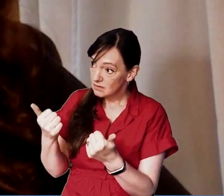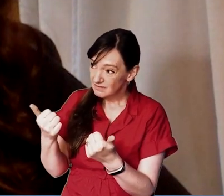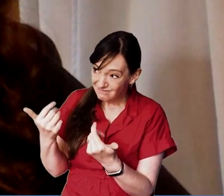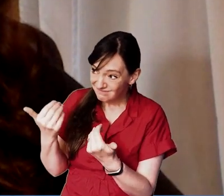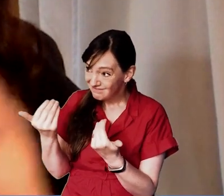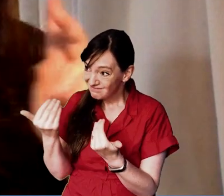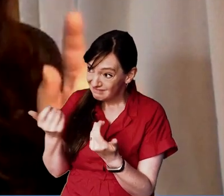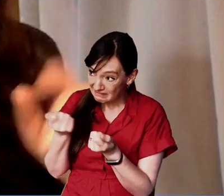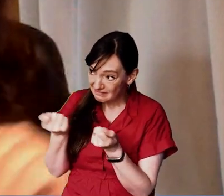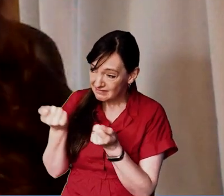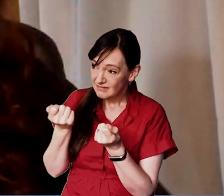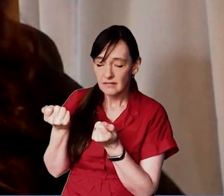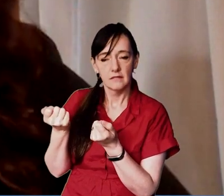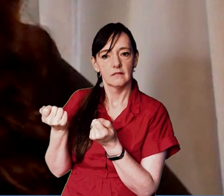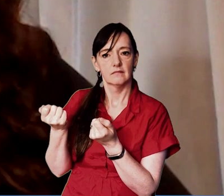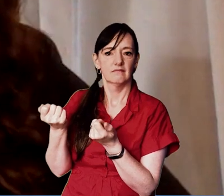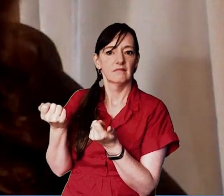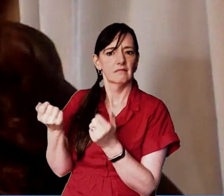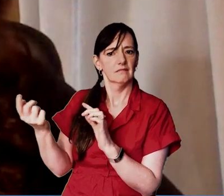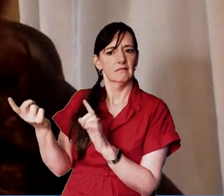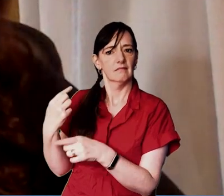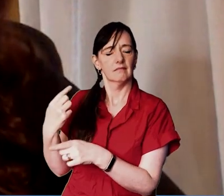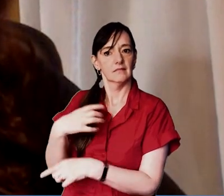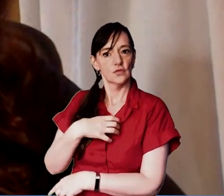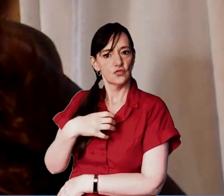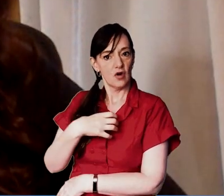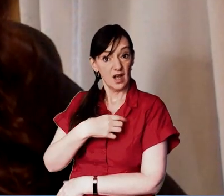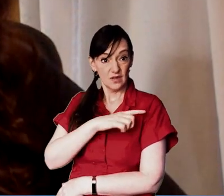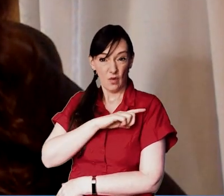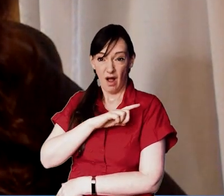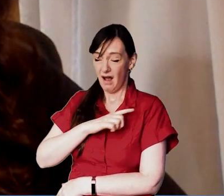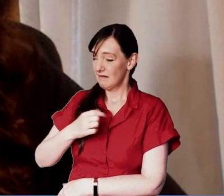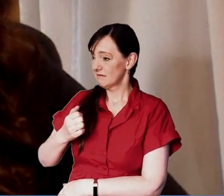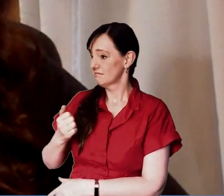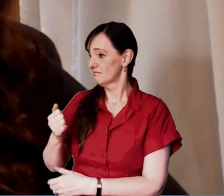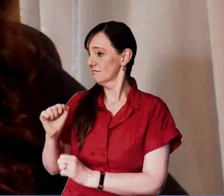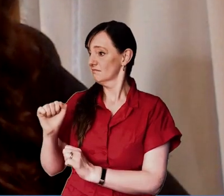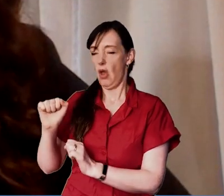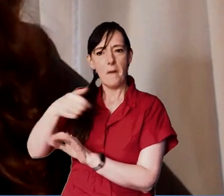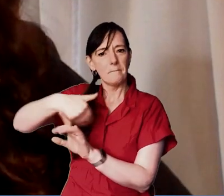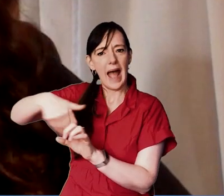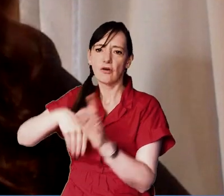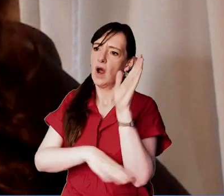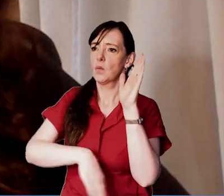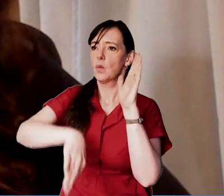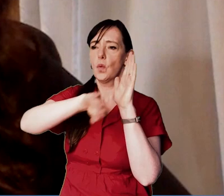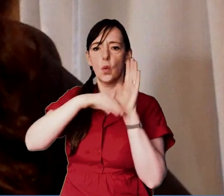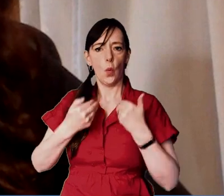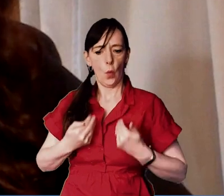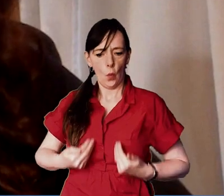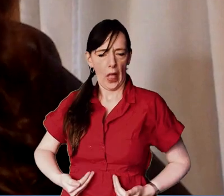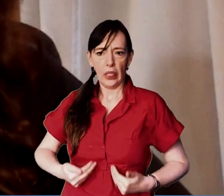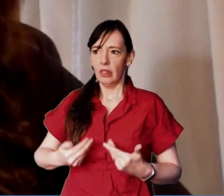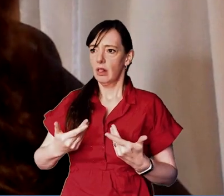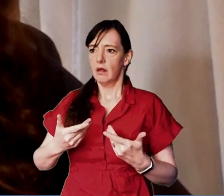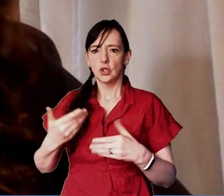doing during these unusual times i was quite taken aback to hear her answer she's from a middle class background